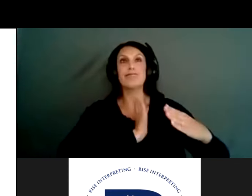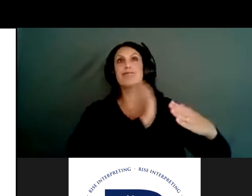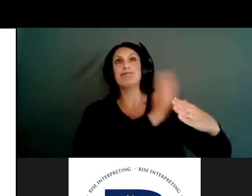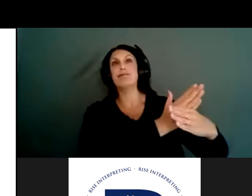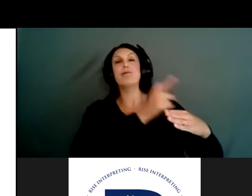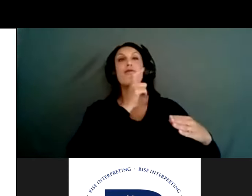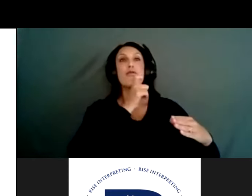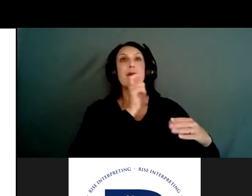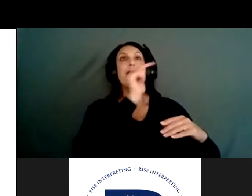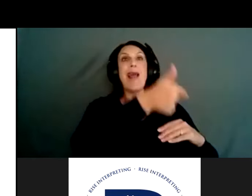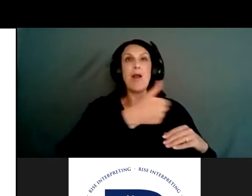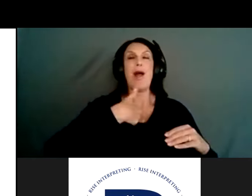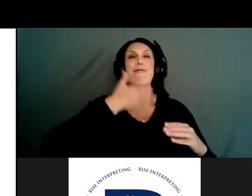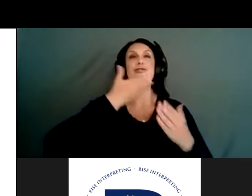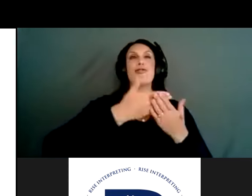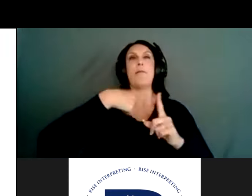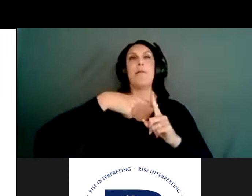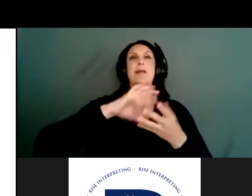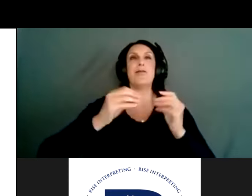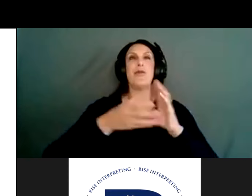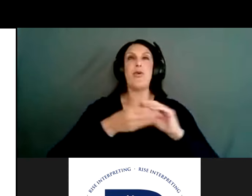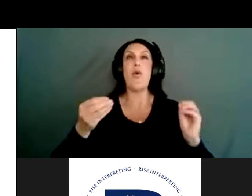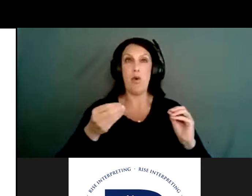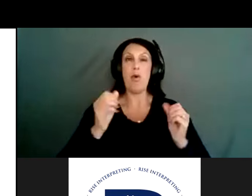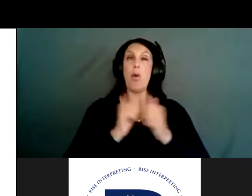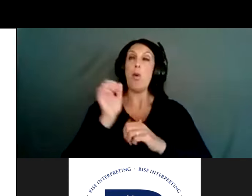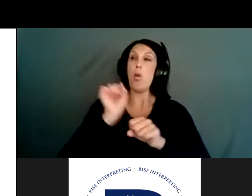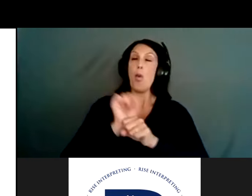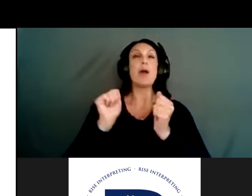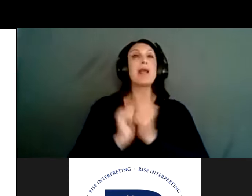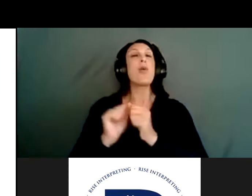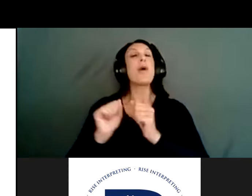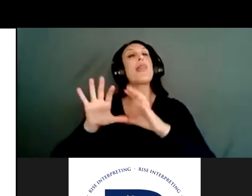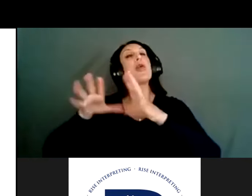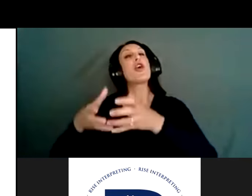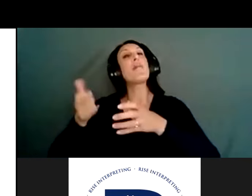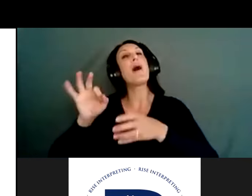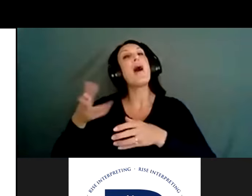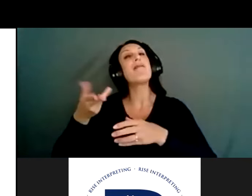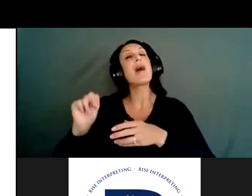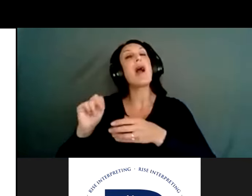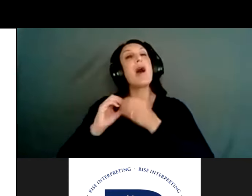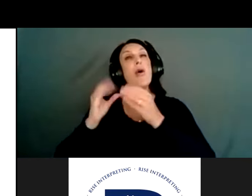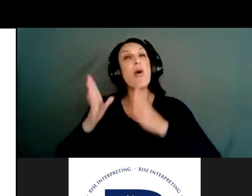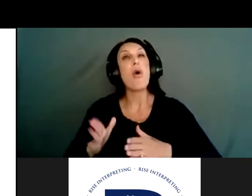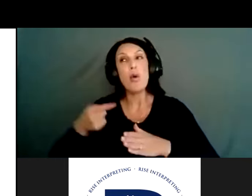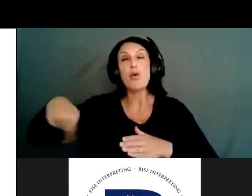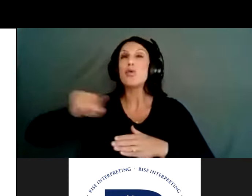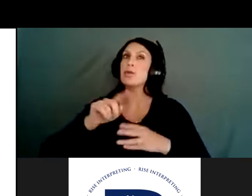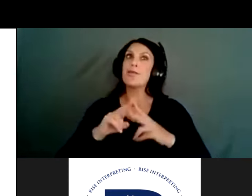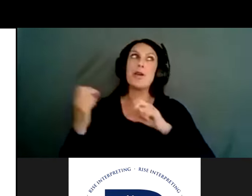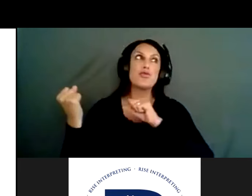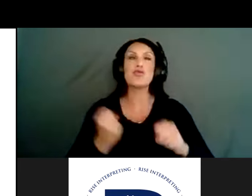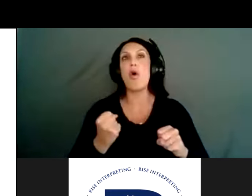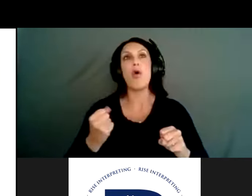in the long run. But when working with the firearm community, I just wanted to acknowledge that there's such strong feelings about this